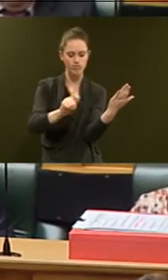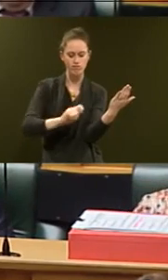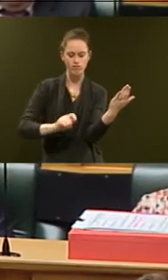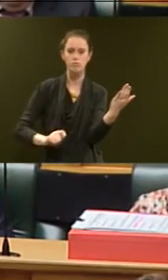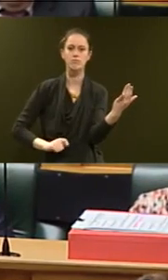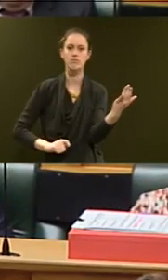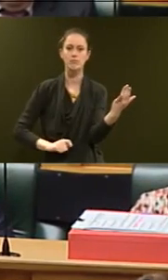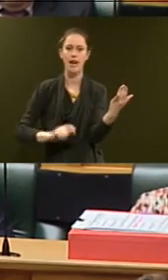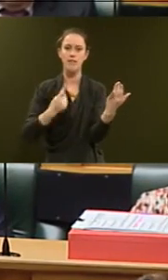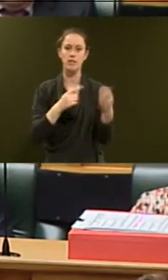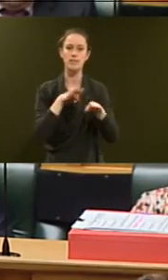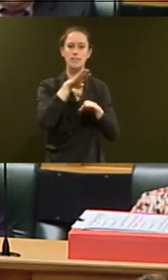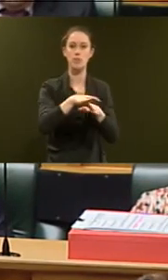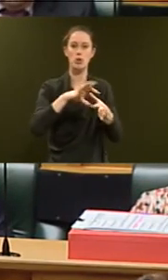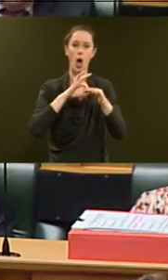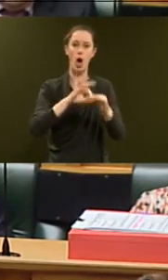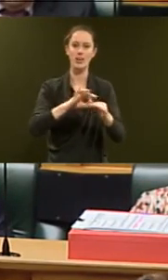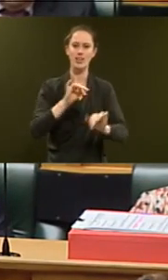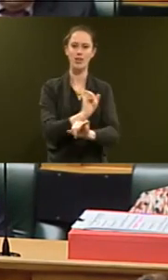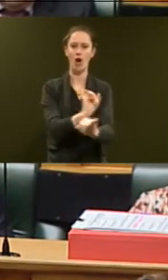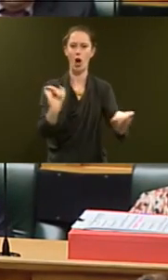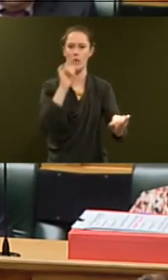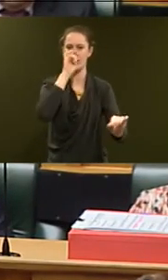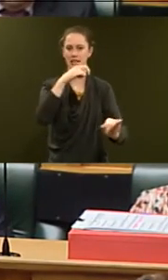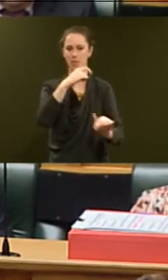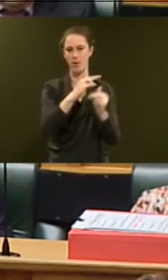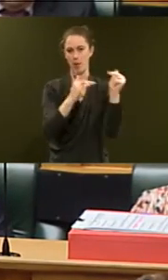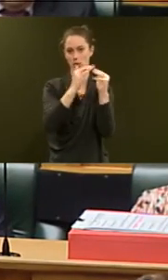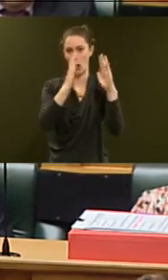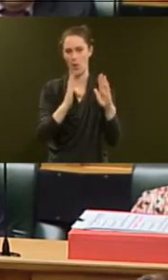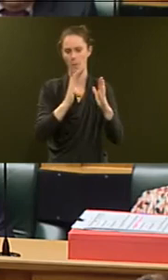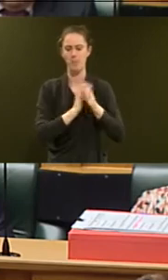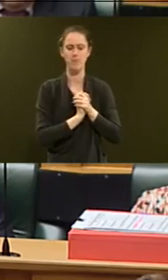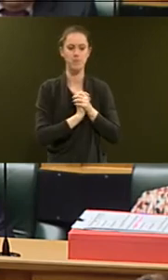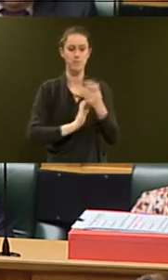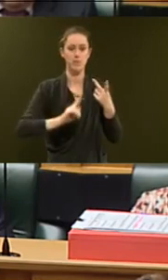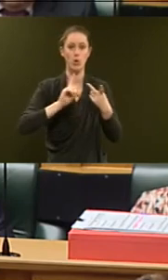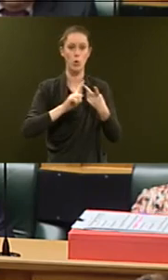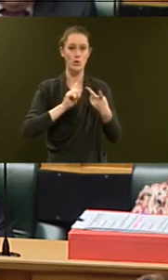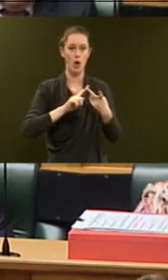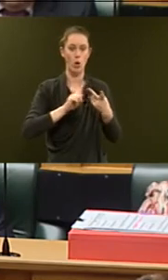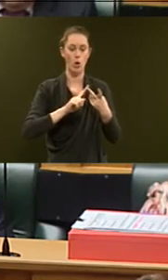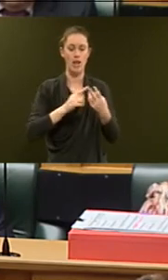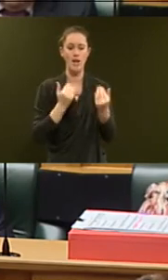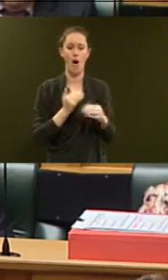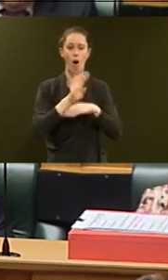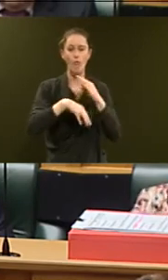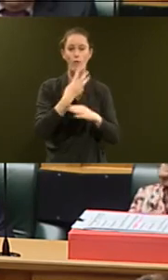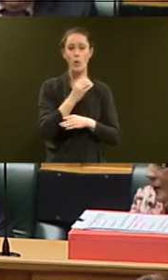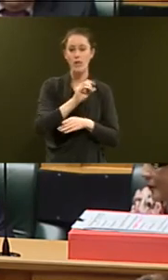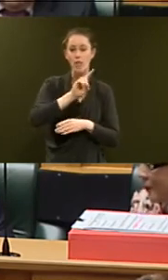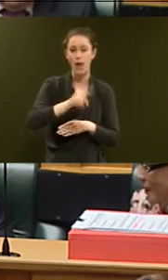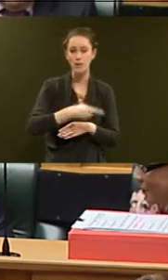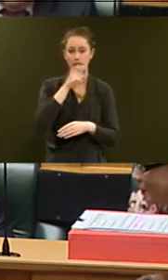taken the first step to owning their own KiwiBuild home. This comes on top of the now over 40,000